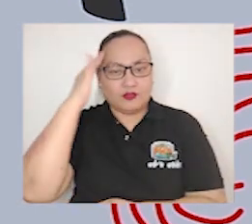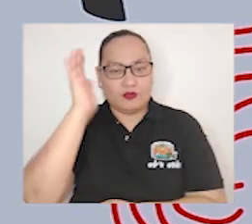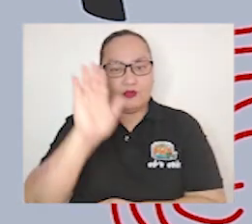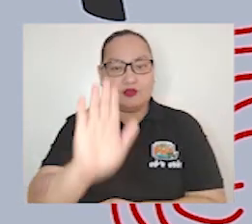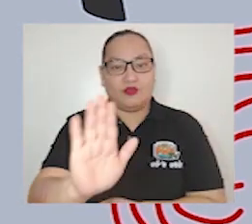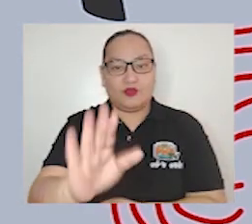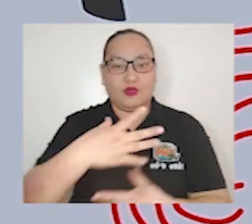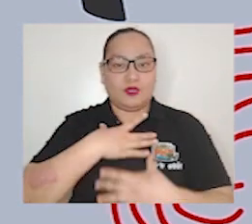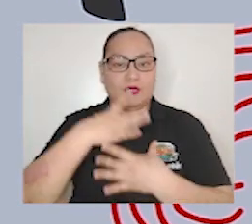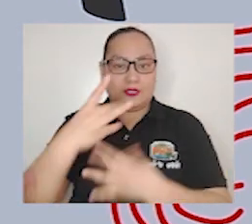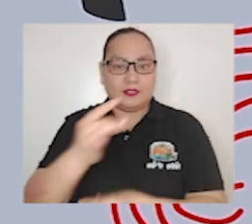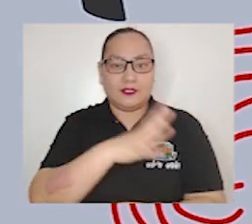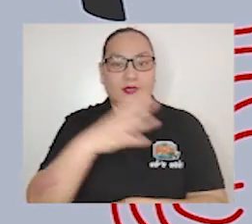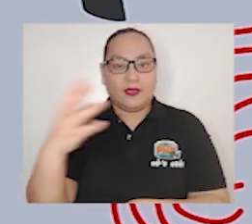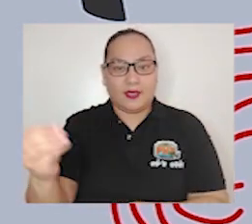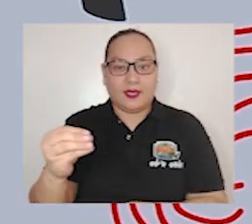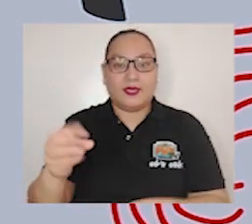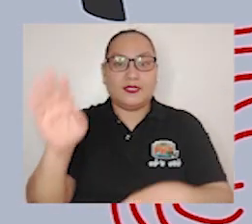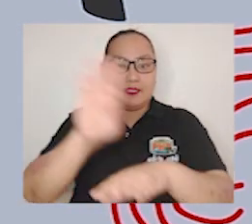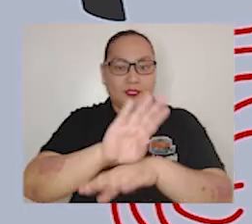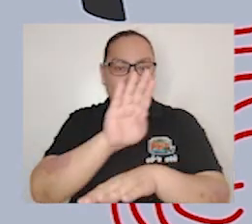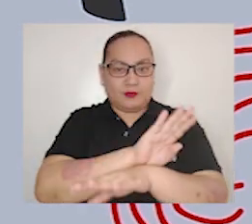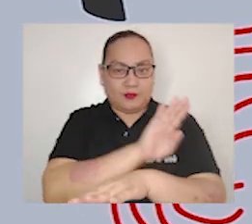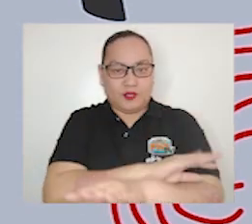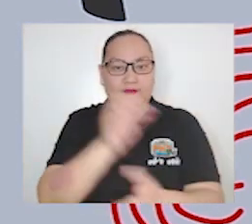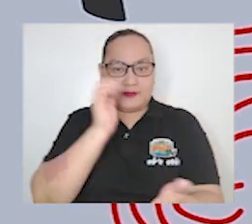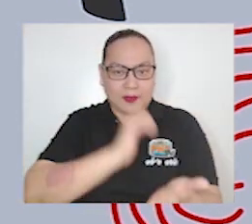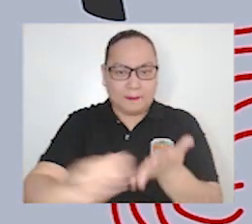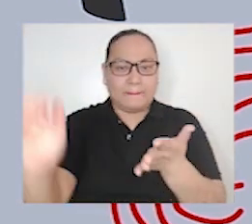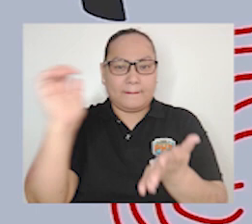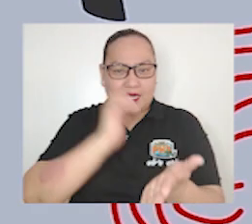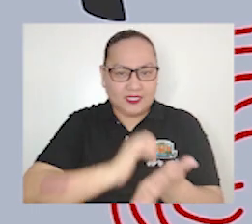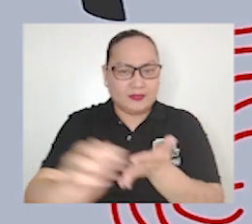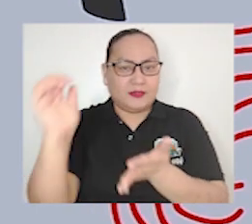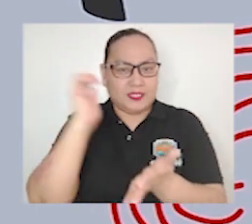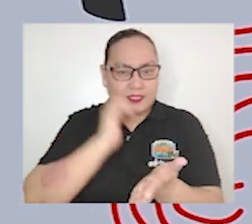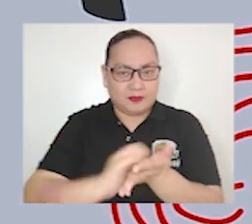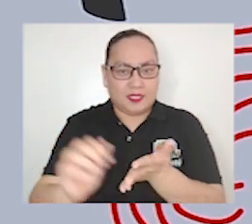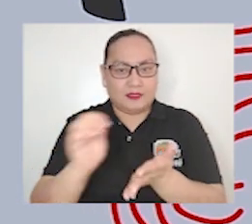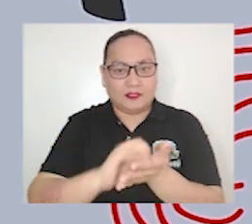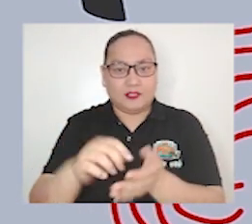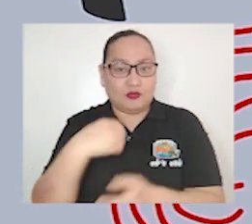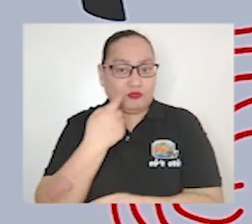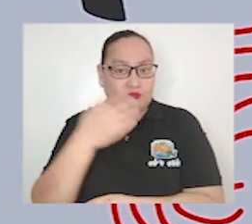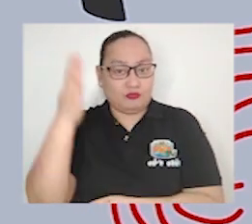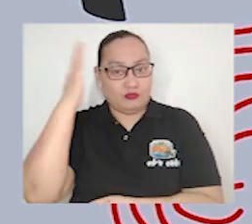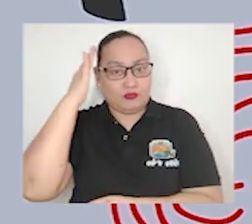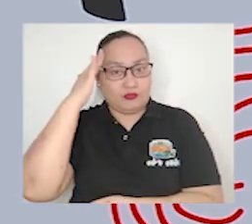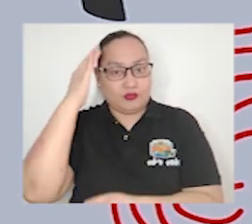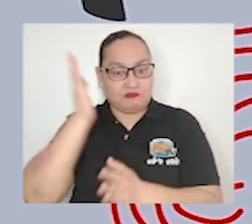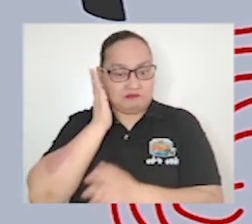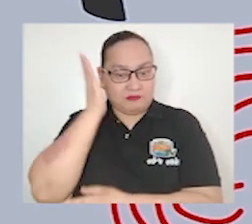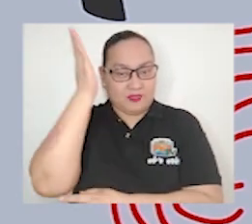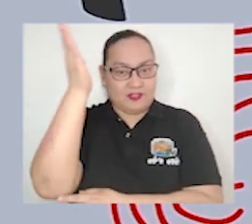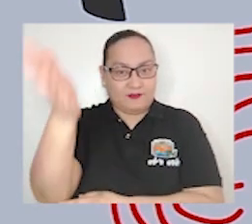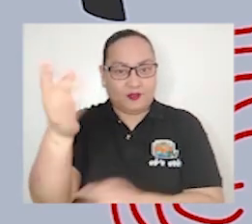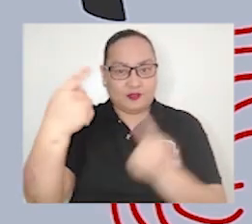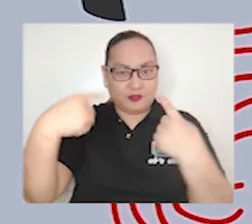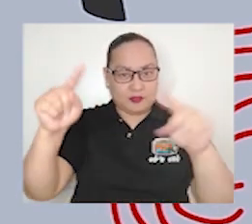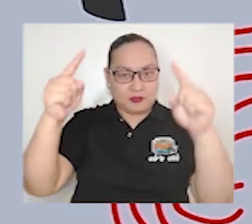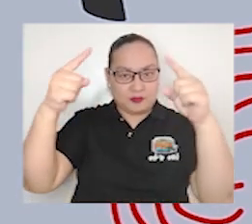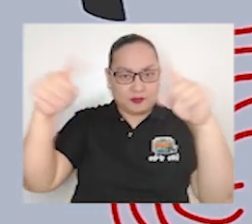get them improved by constant practice Who knows those interests may lead you to